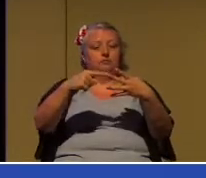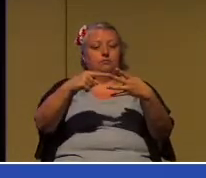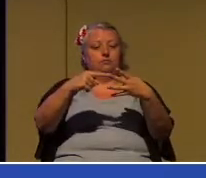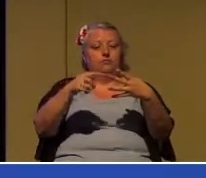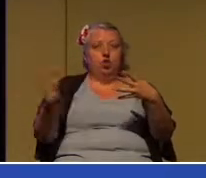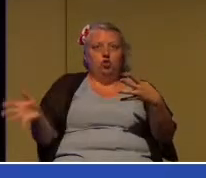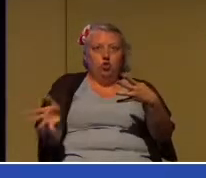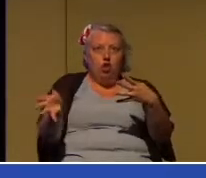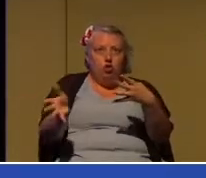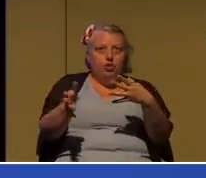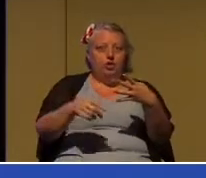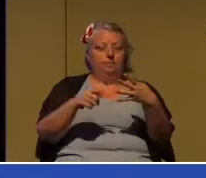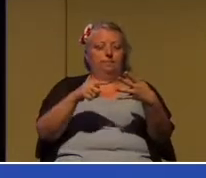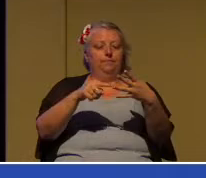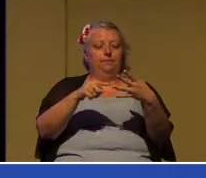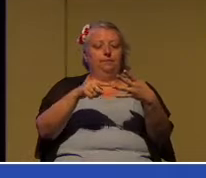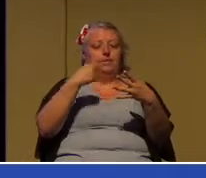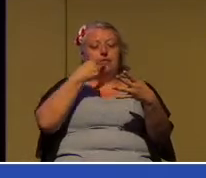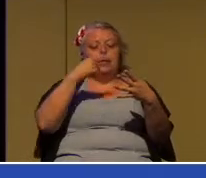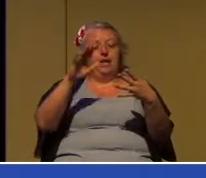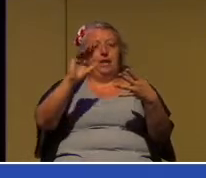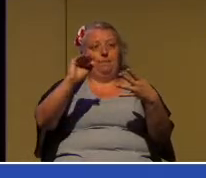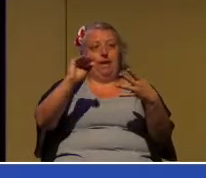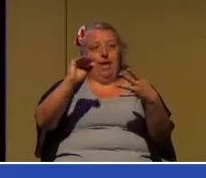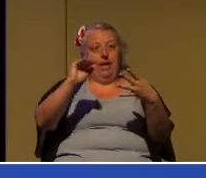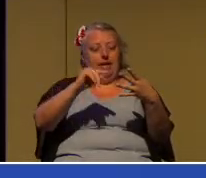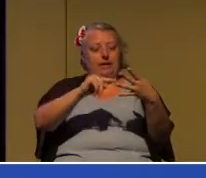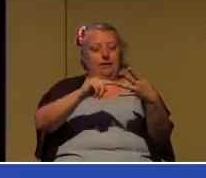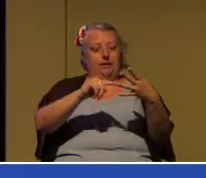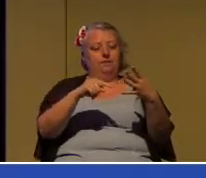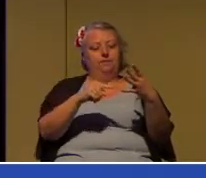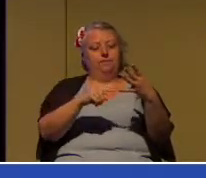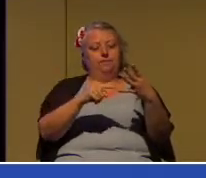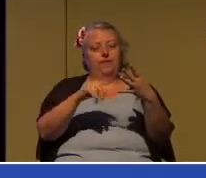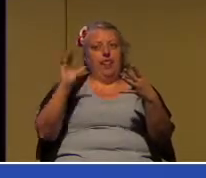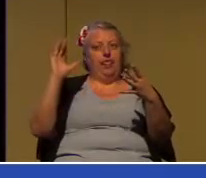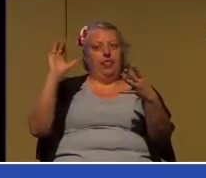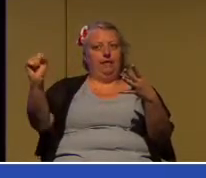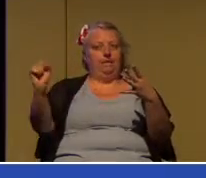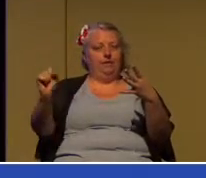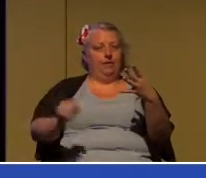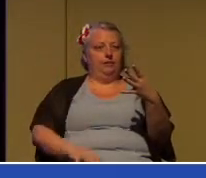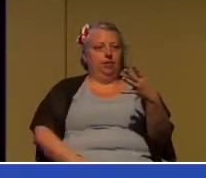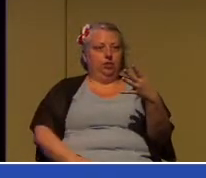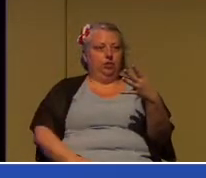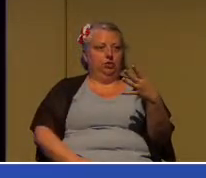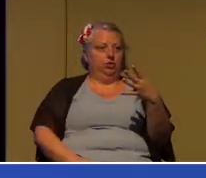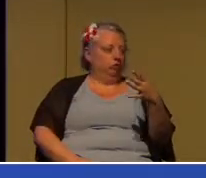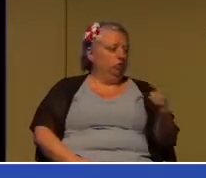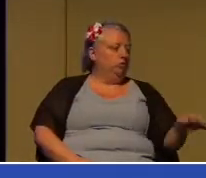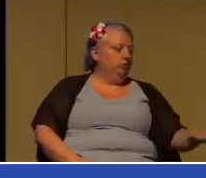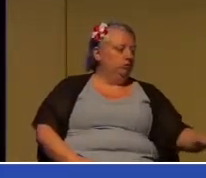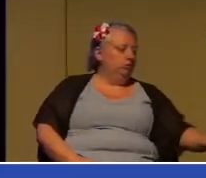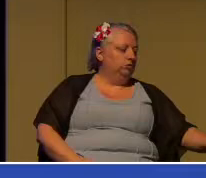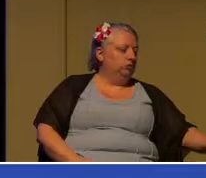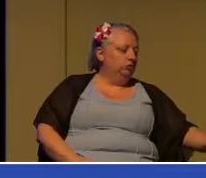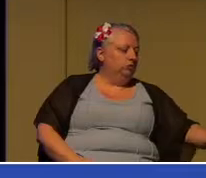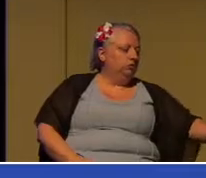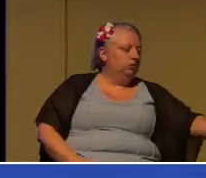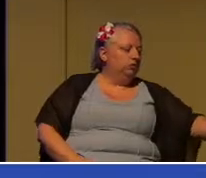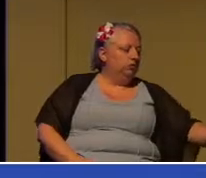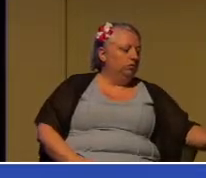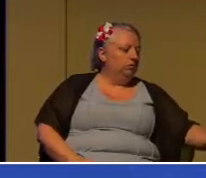he said goodbye, and then he set out for Macedonia. As I mentioned a moment or two ago,